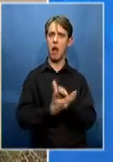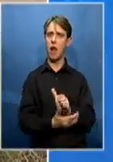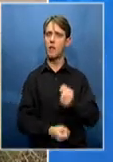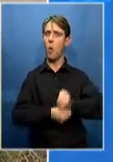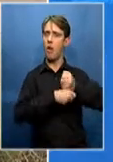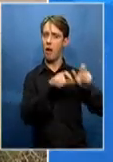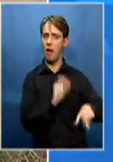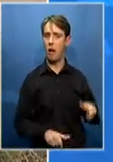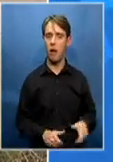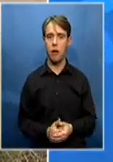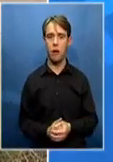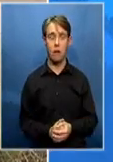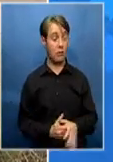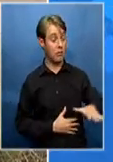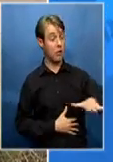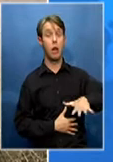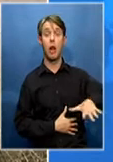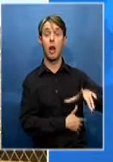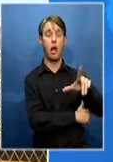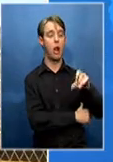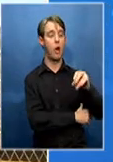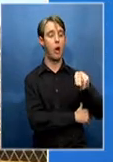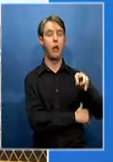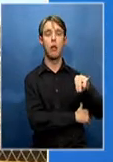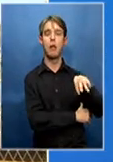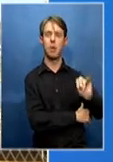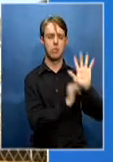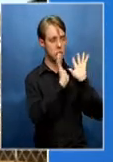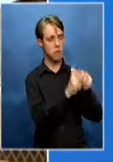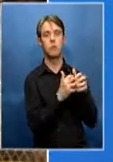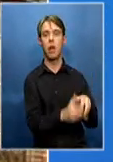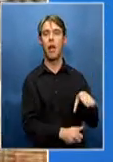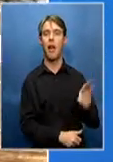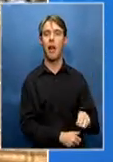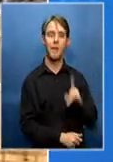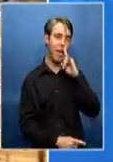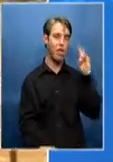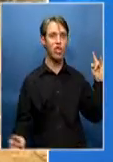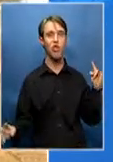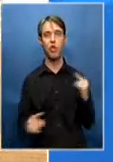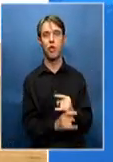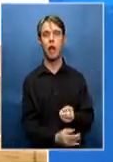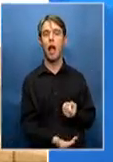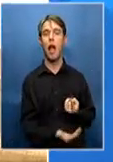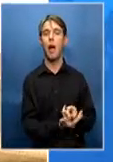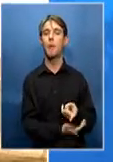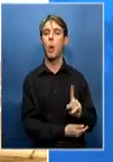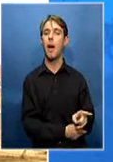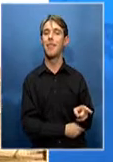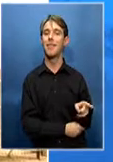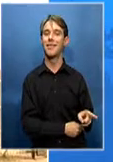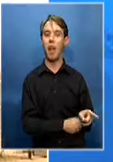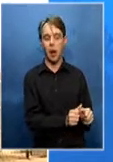It's still volatile at the mine. Ironically, yesterday's shooting took place right next door to a police contact point,